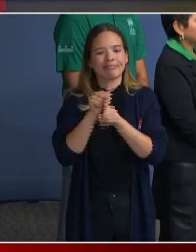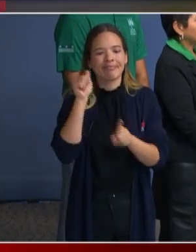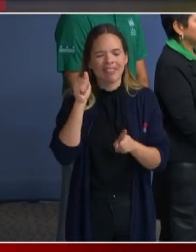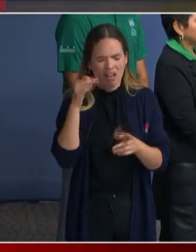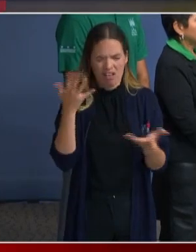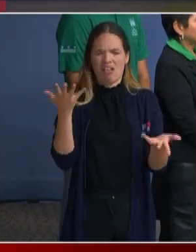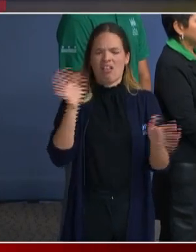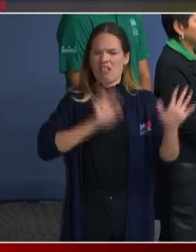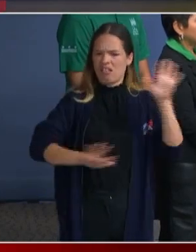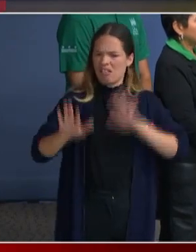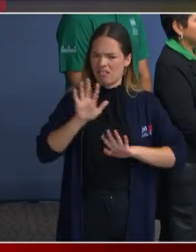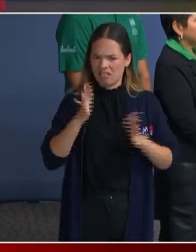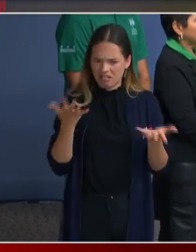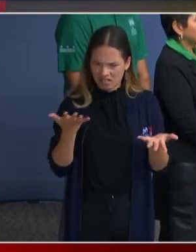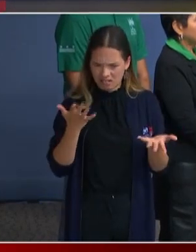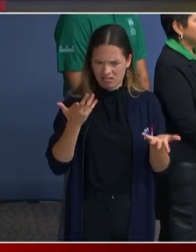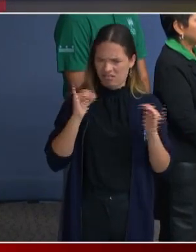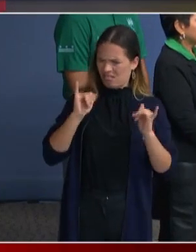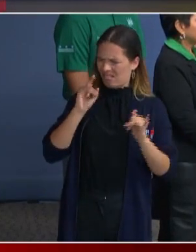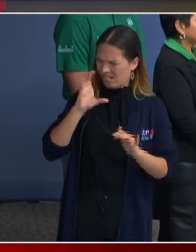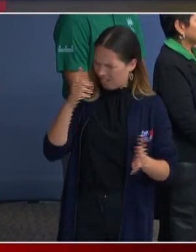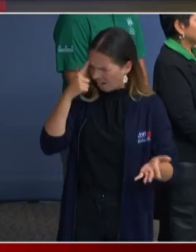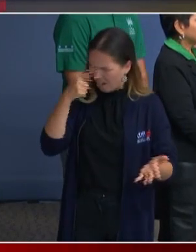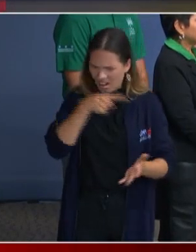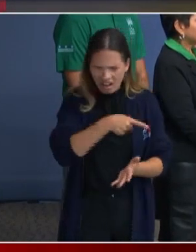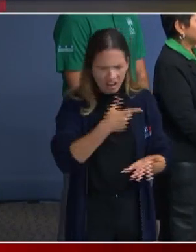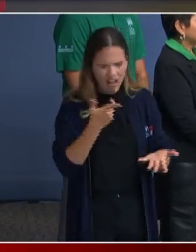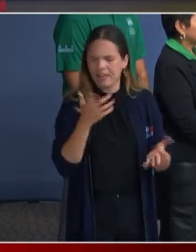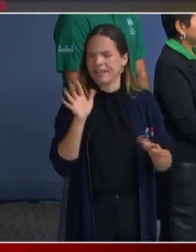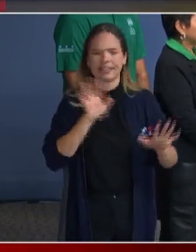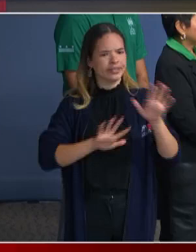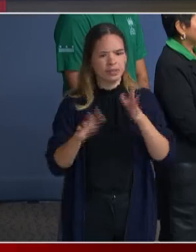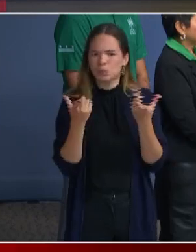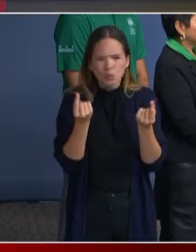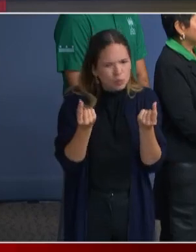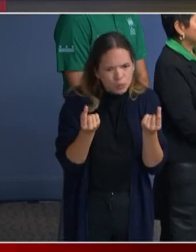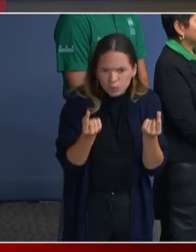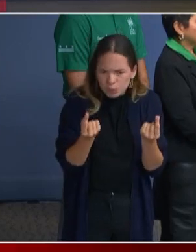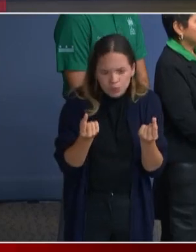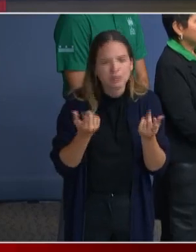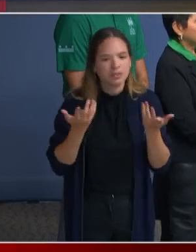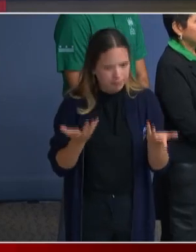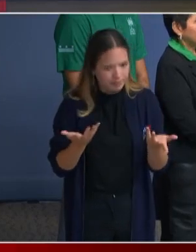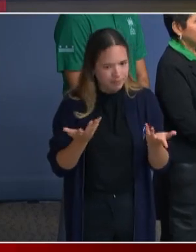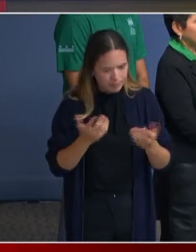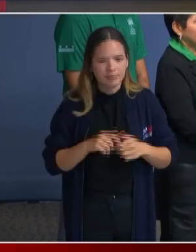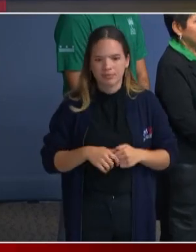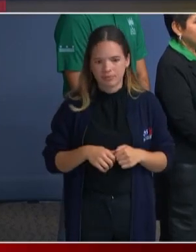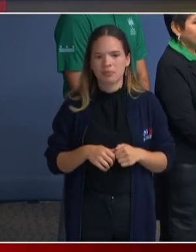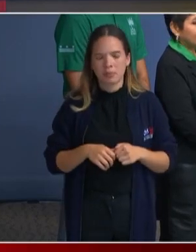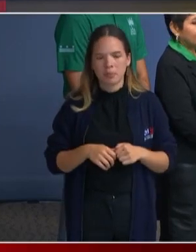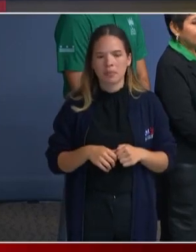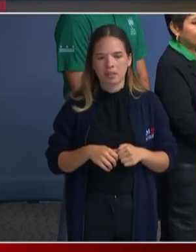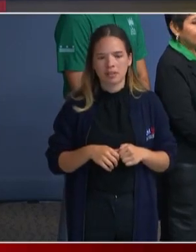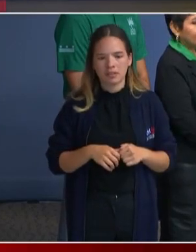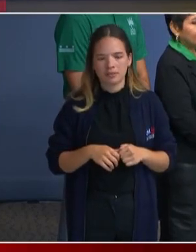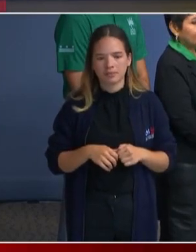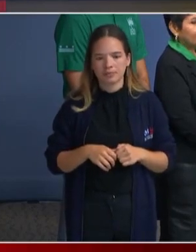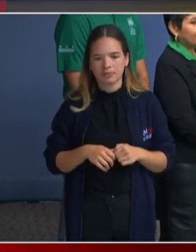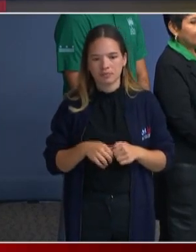experience is that the vast majority of people move onward to destinations outside of DC.